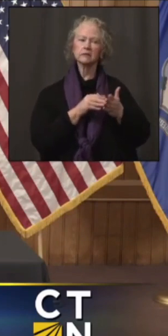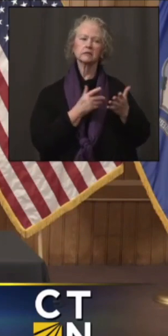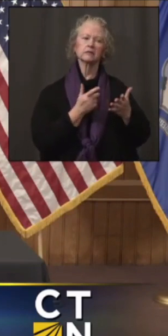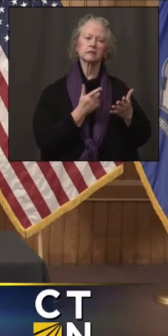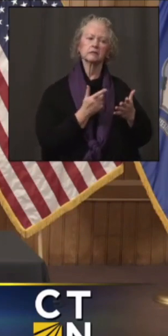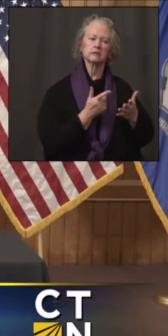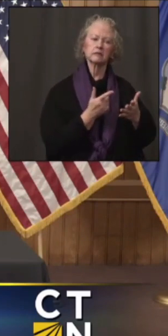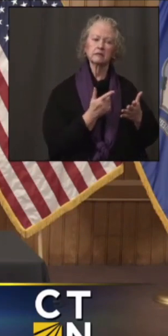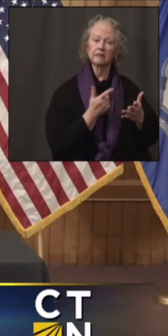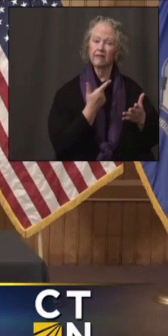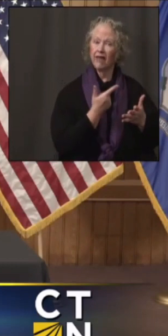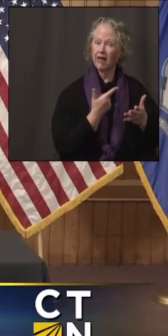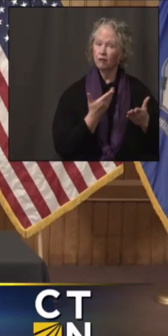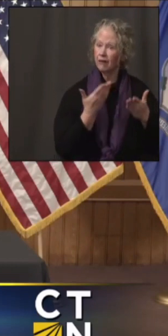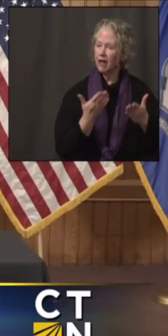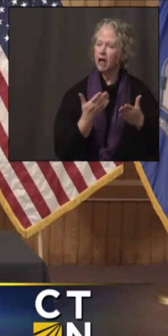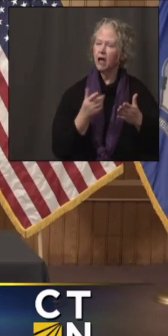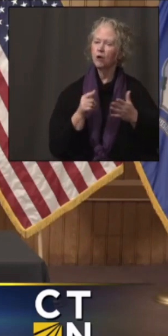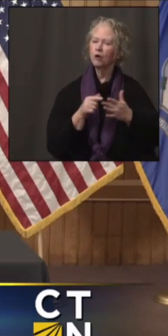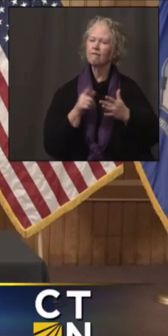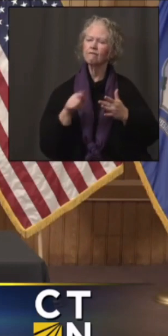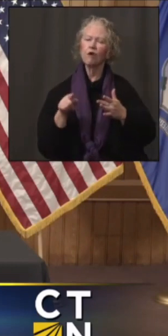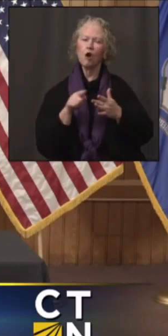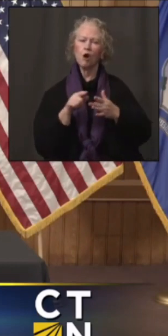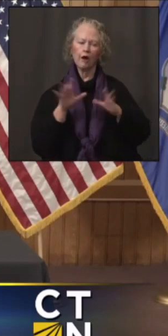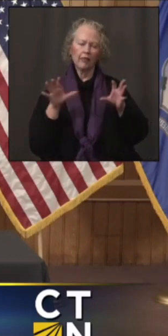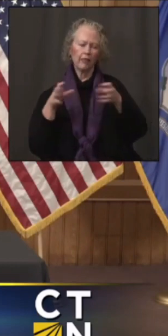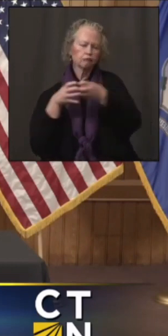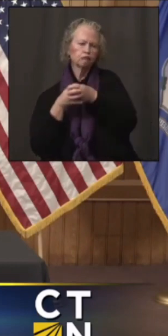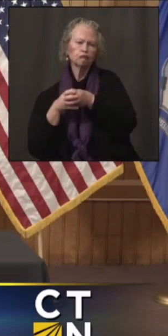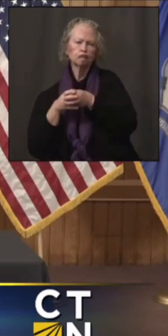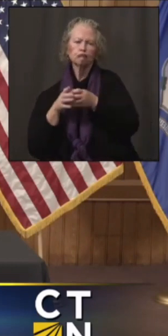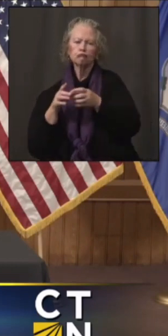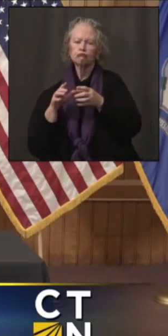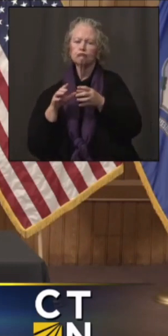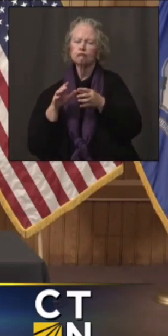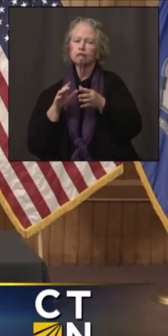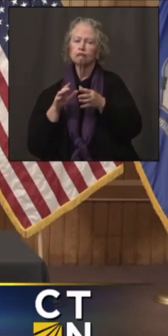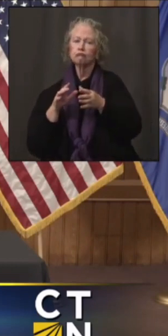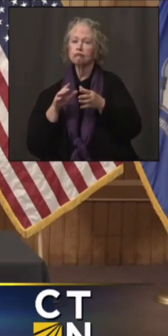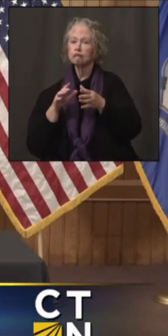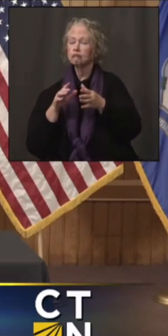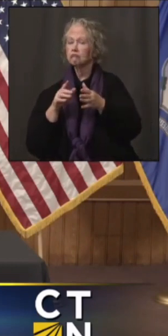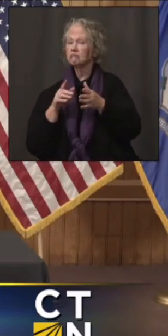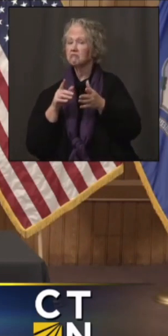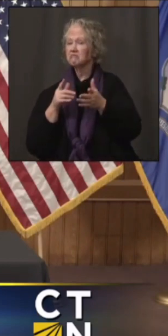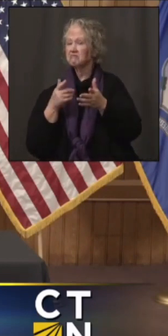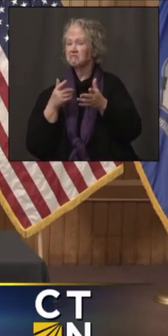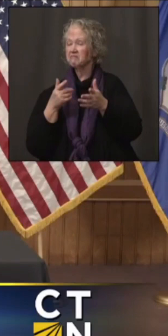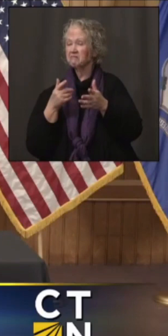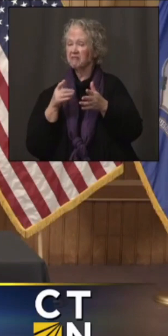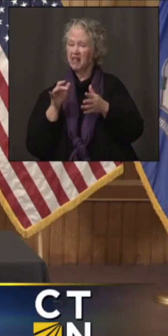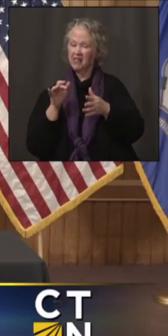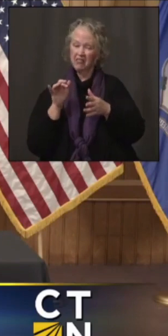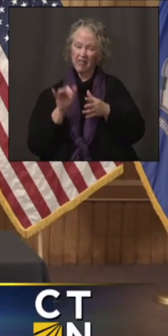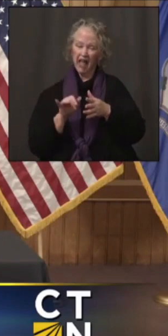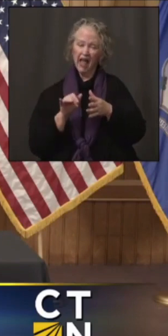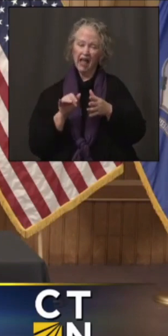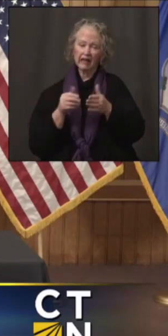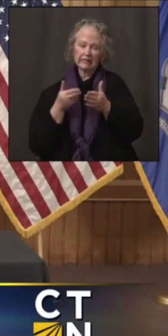to add congregate settings, I believe, what, up that pool by 46 or 50,000.